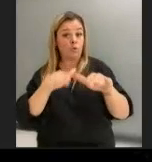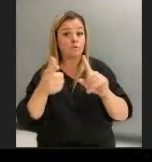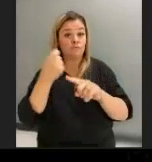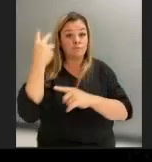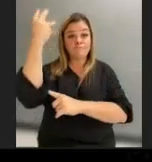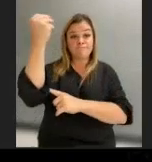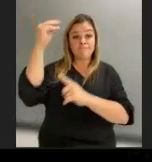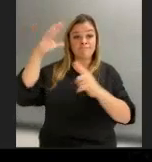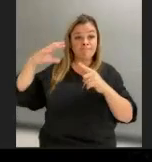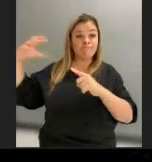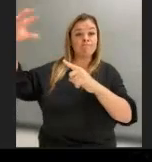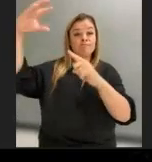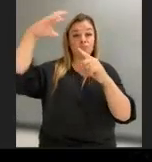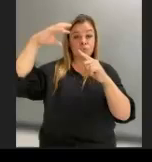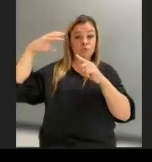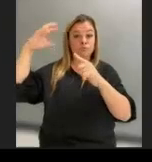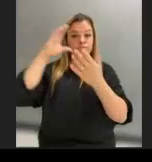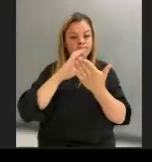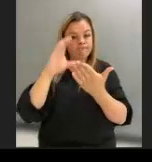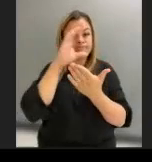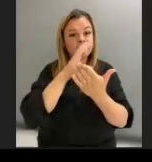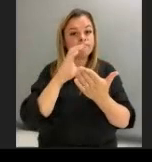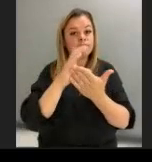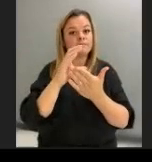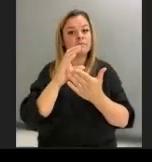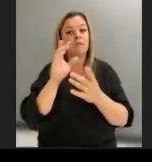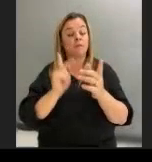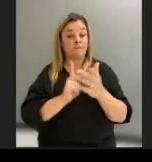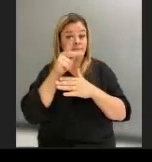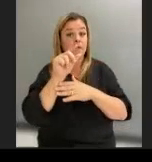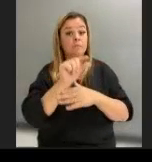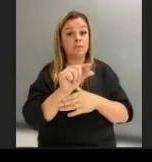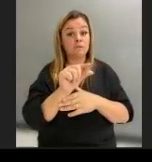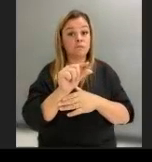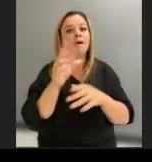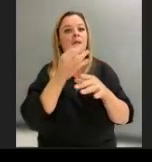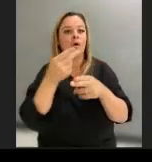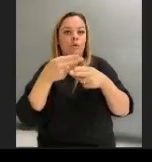researchers study the ocean and the phytoplankton that call it home.